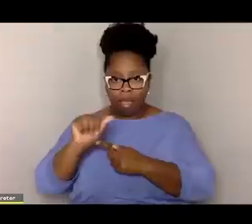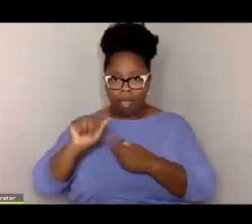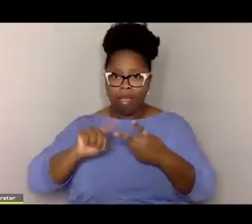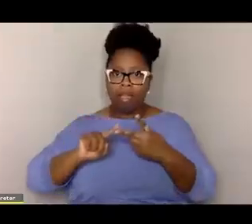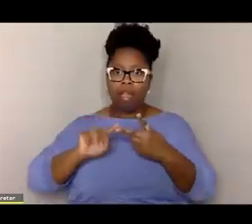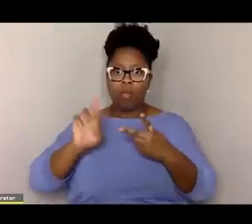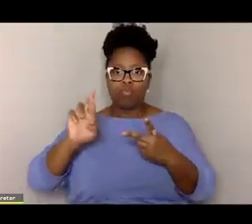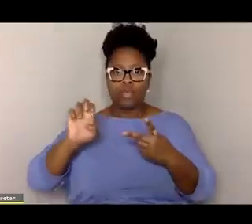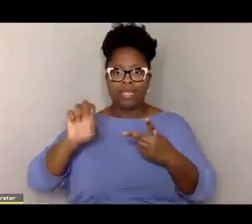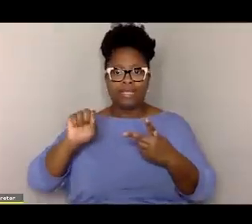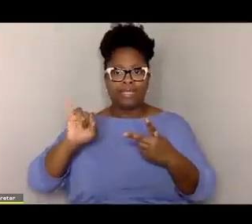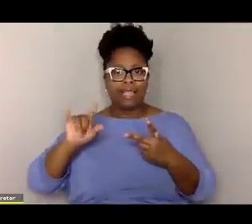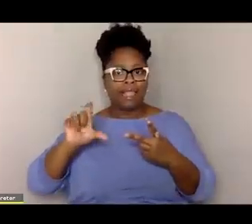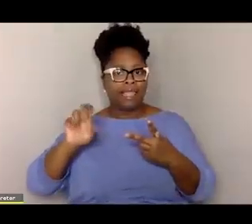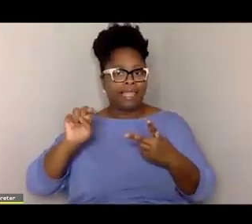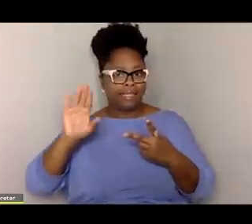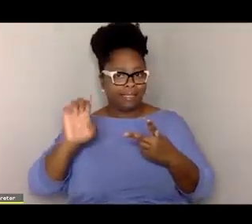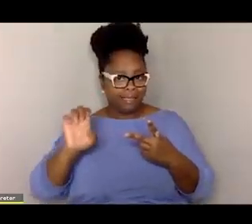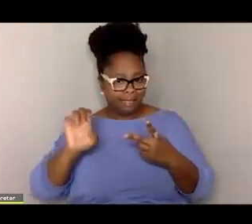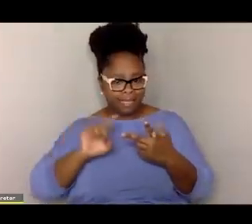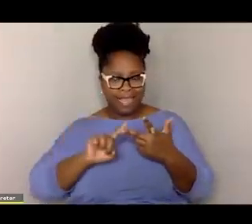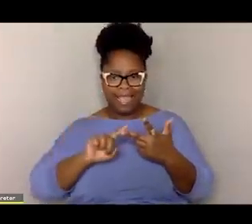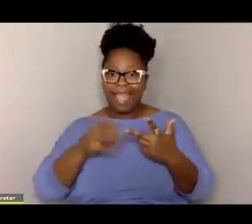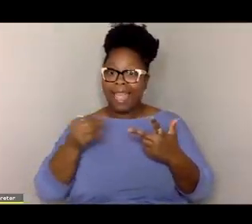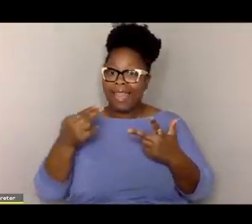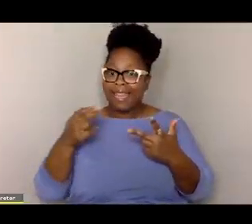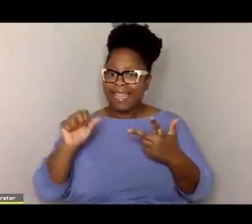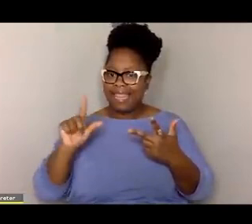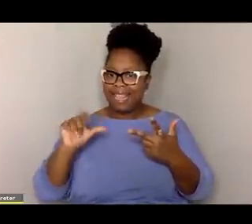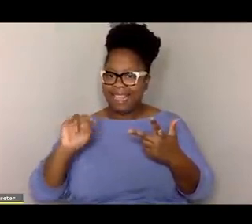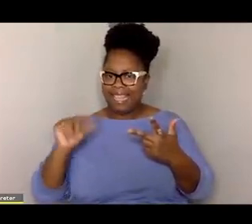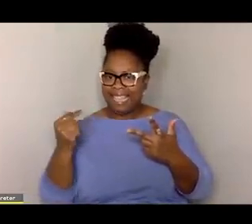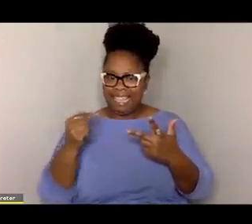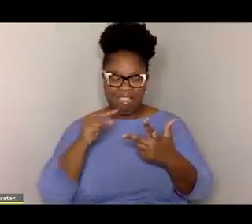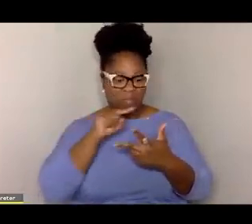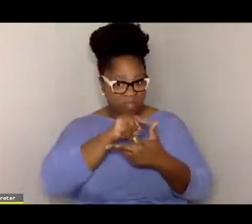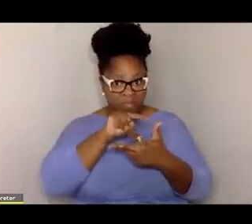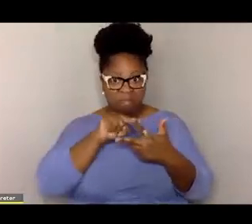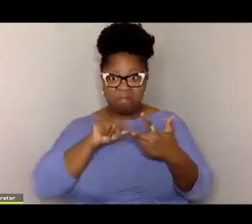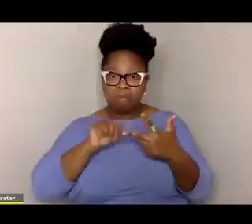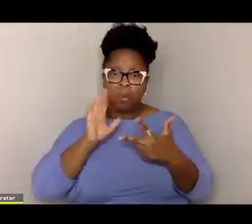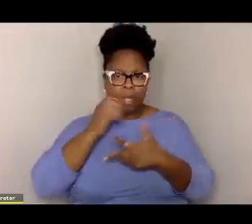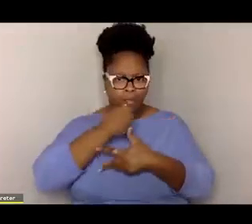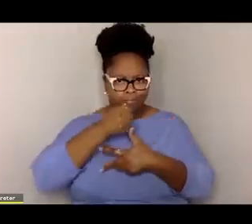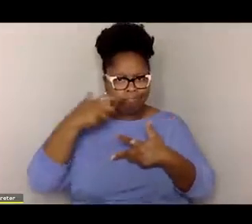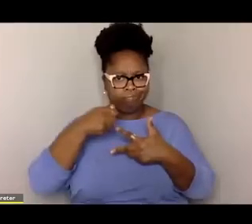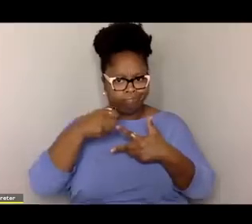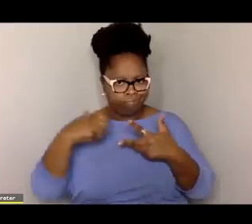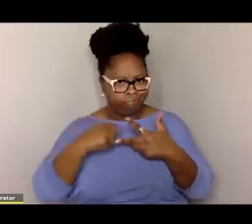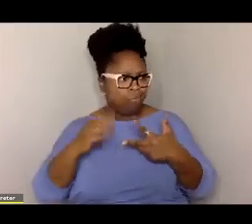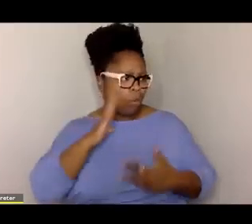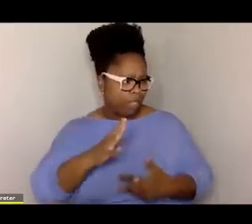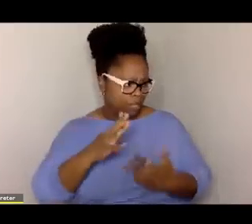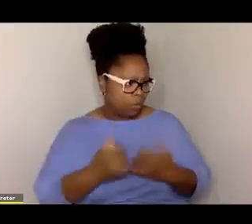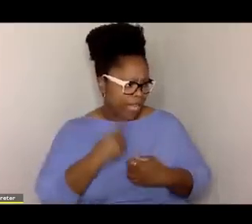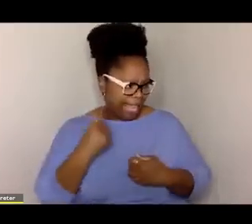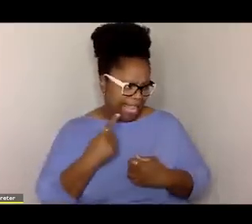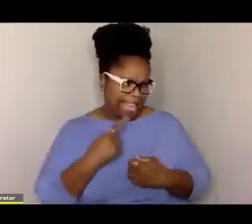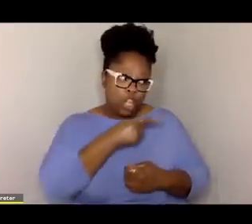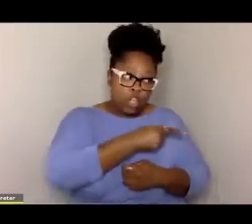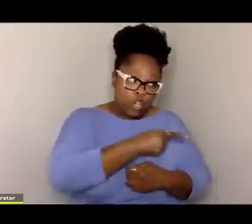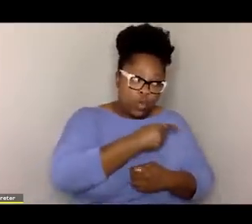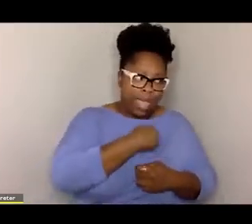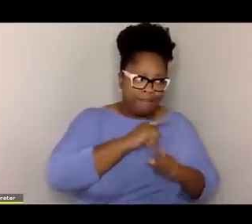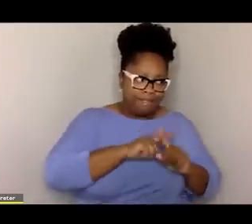Resilience, and Healing. And we're going to talk specifically about those three things today,